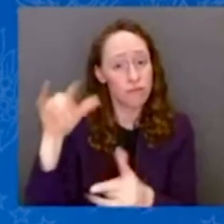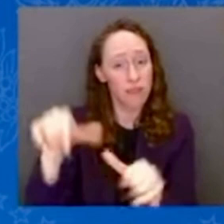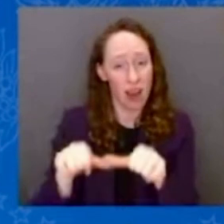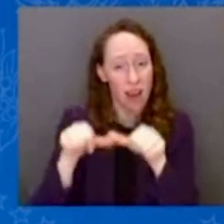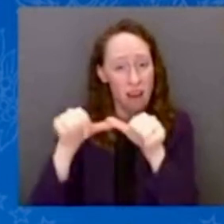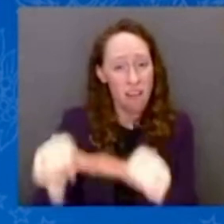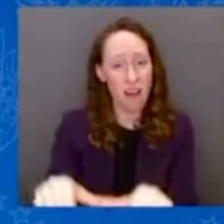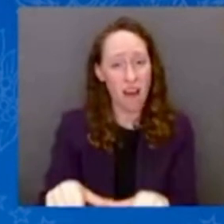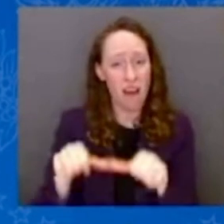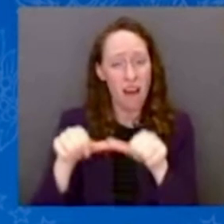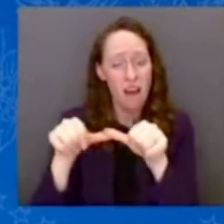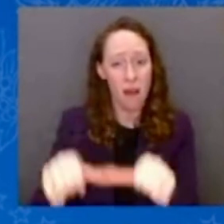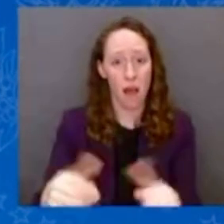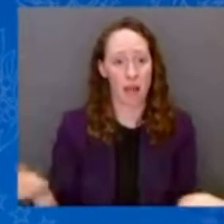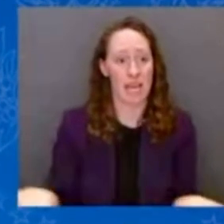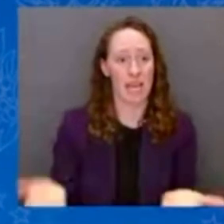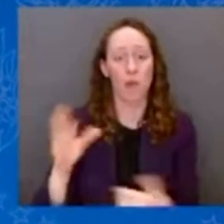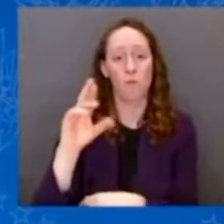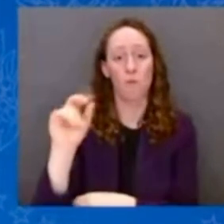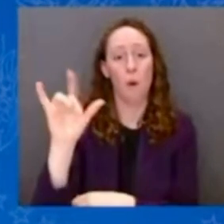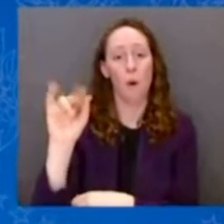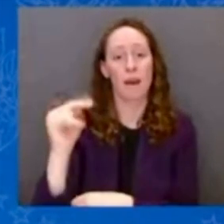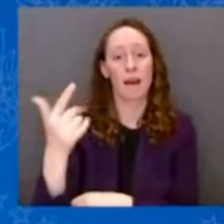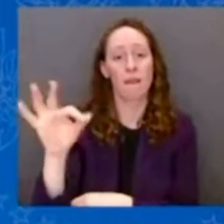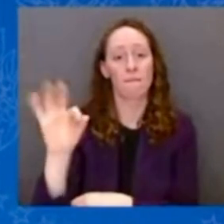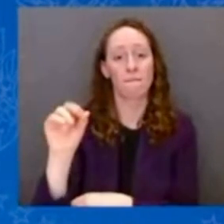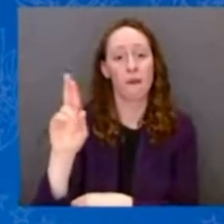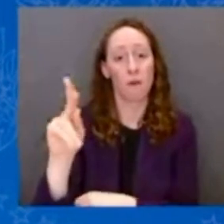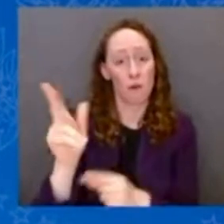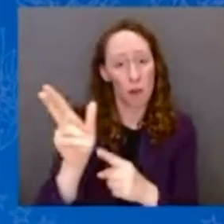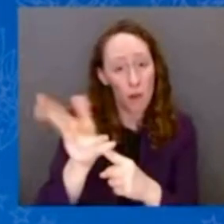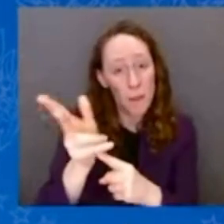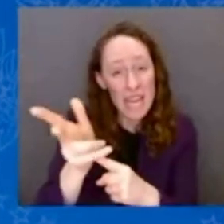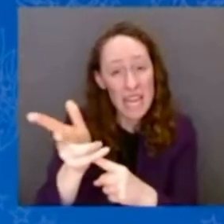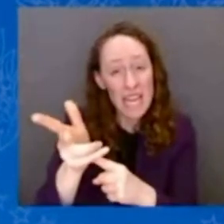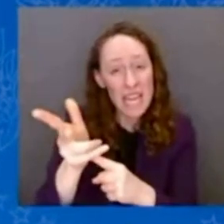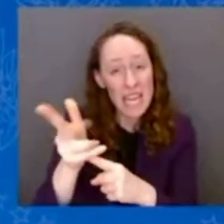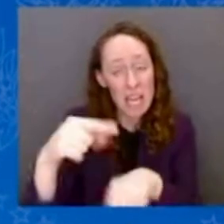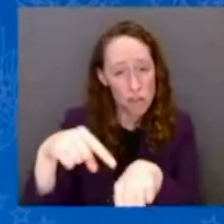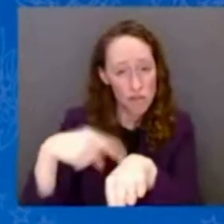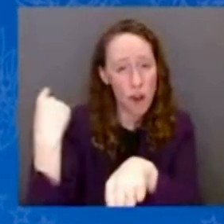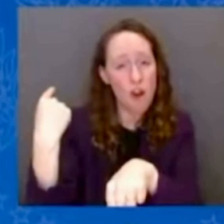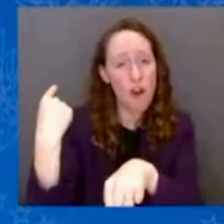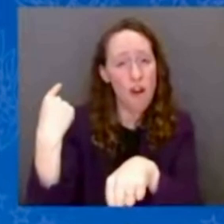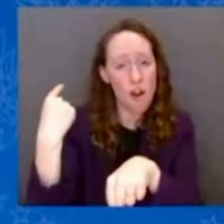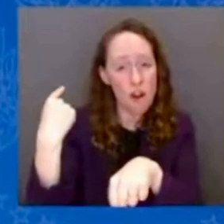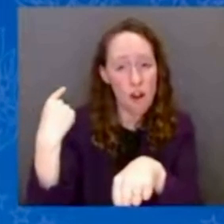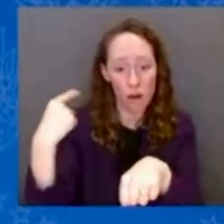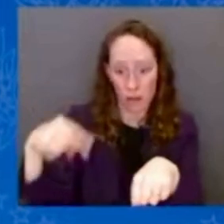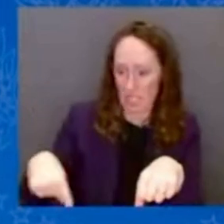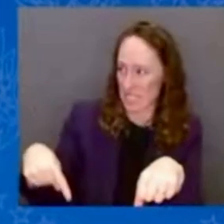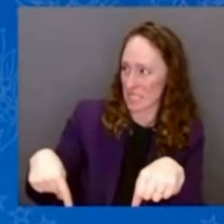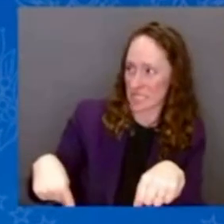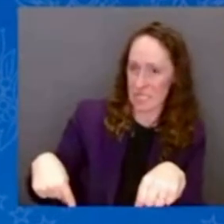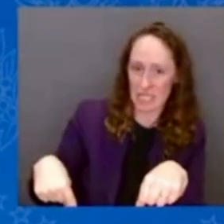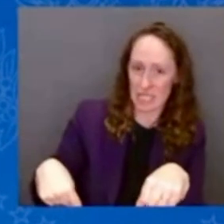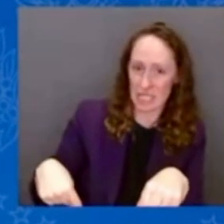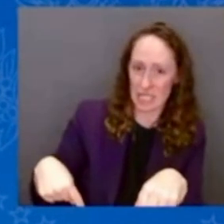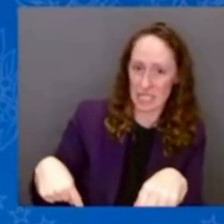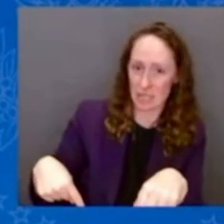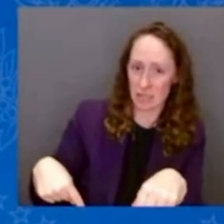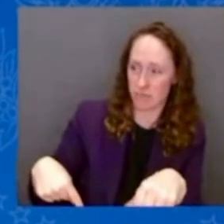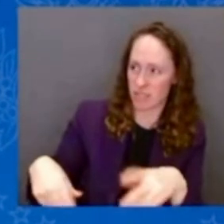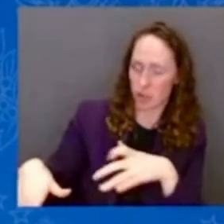This neighborhood is basically gone. Stores, everything gone. And the most